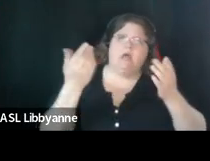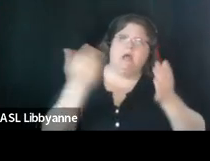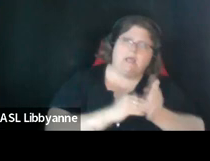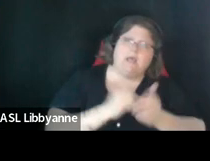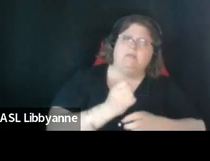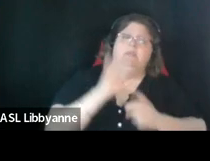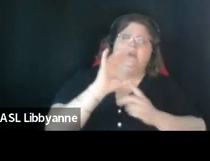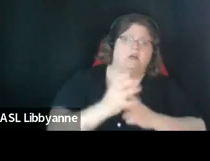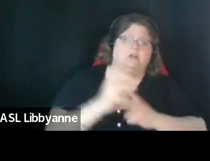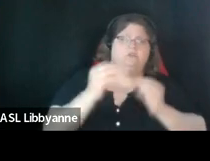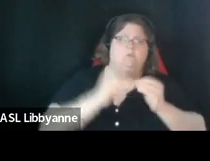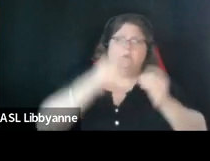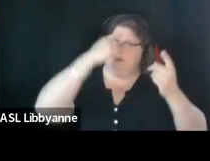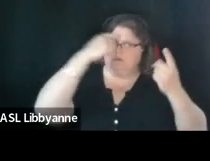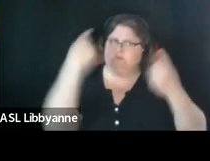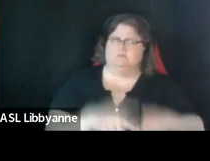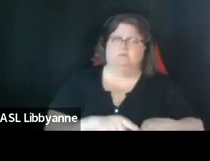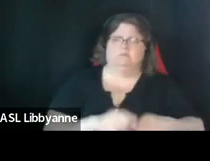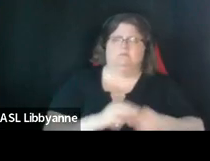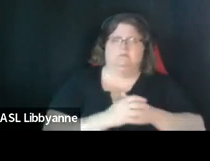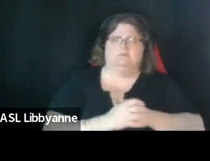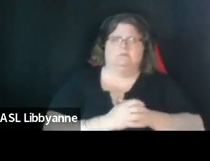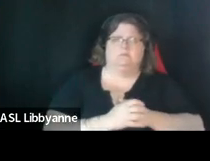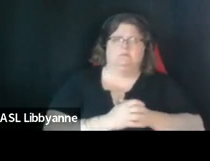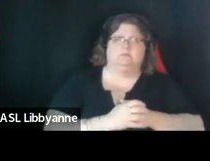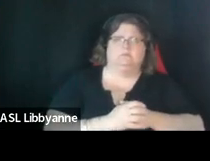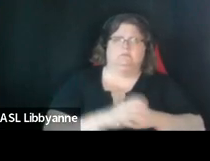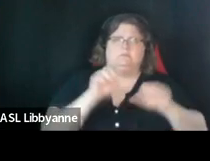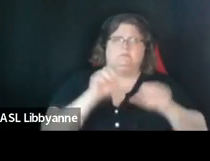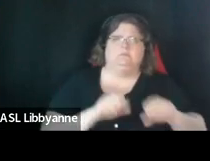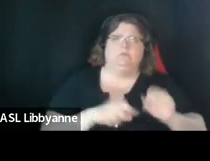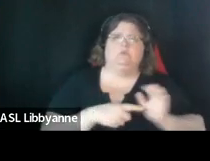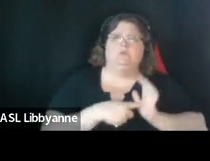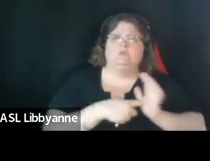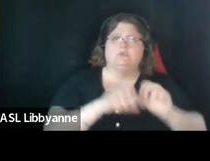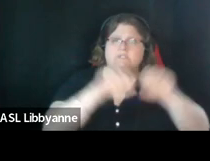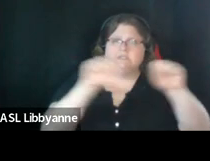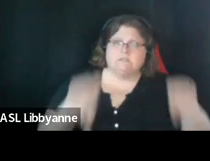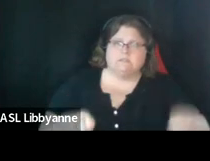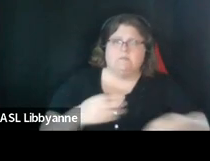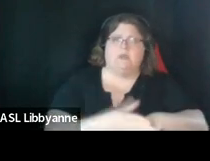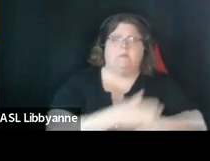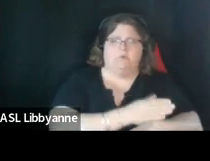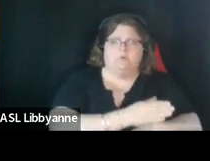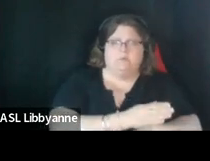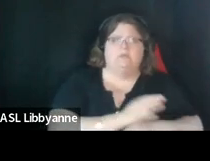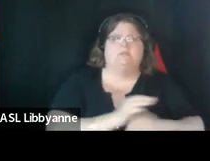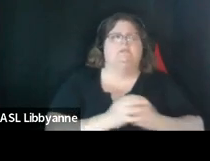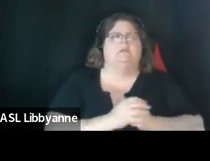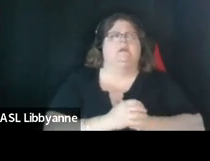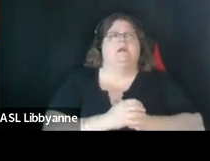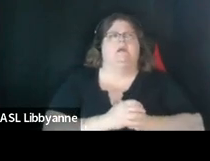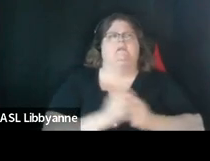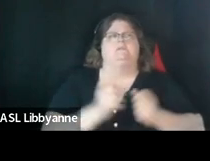and being able to guide uh systemic improvements um and to manage a large